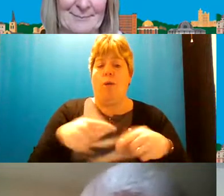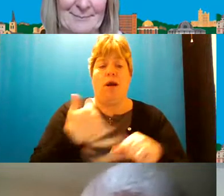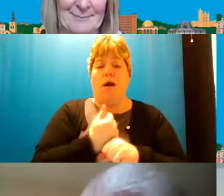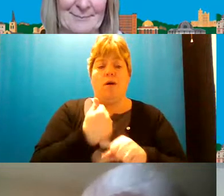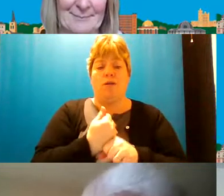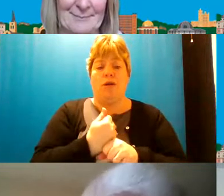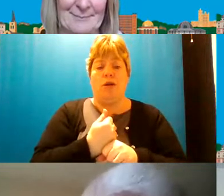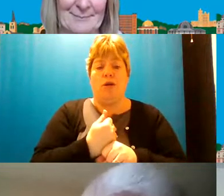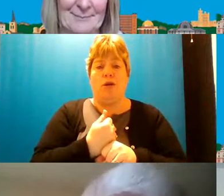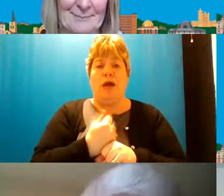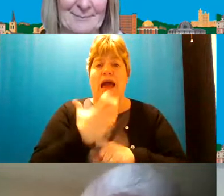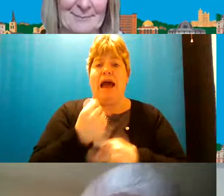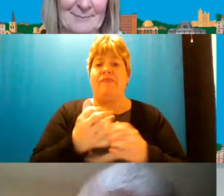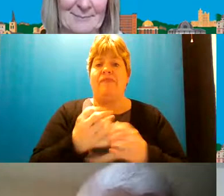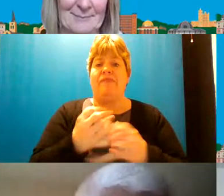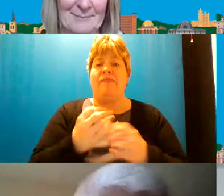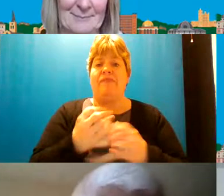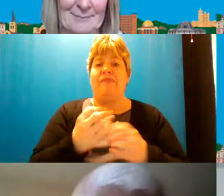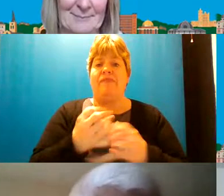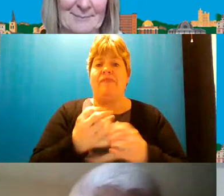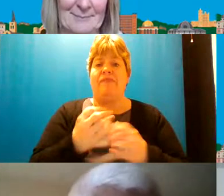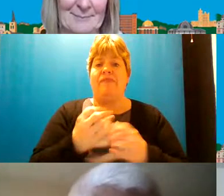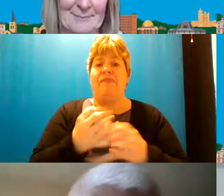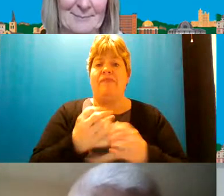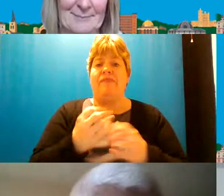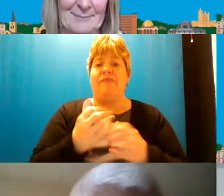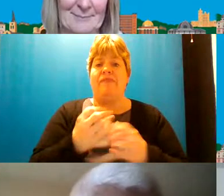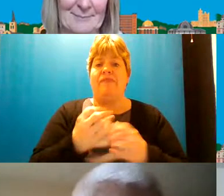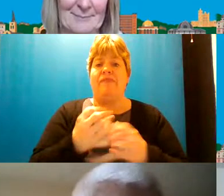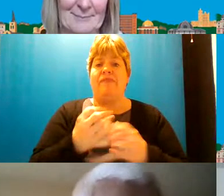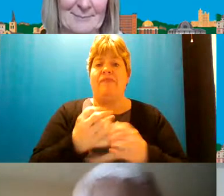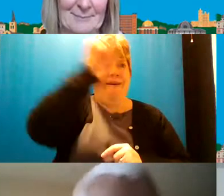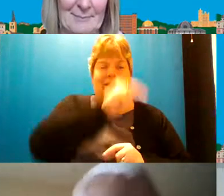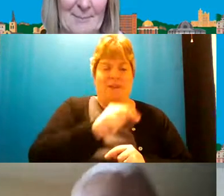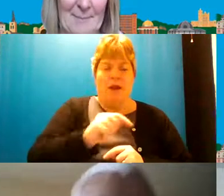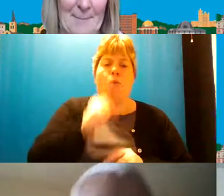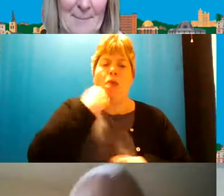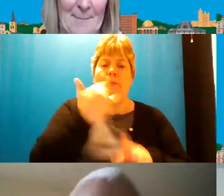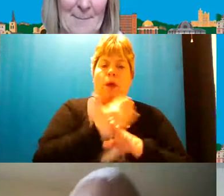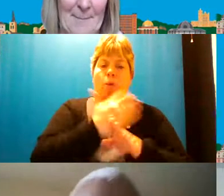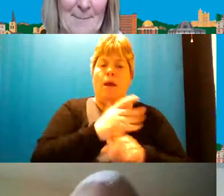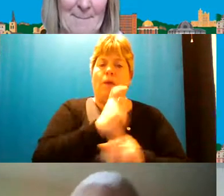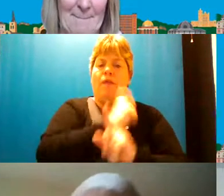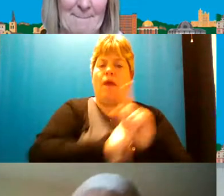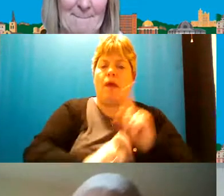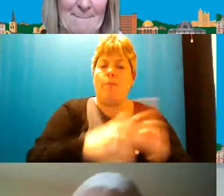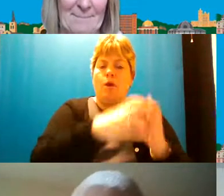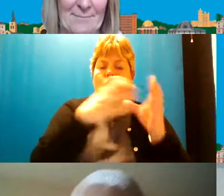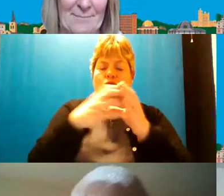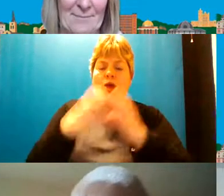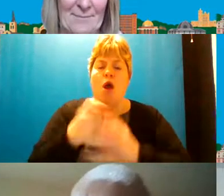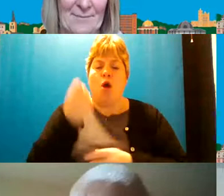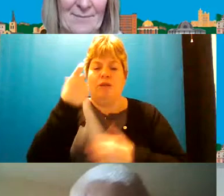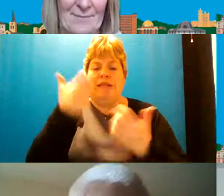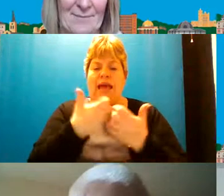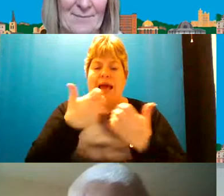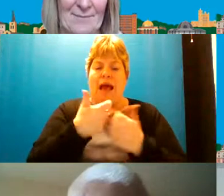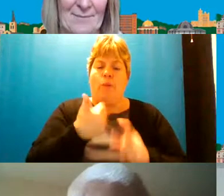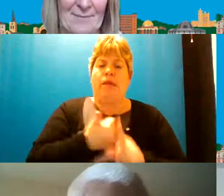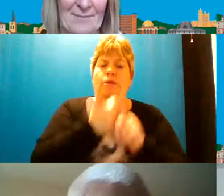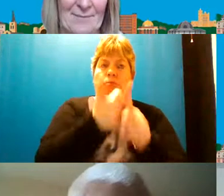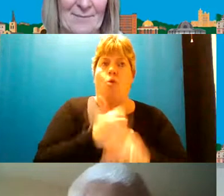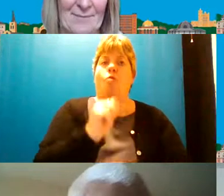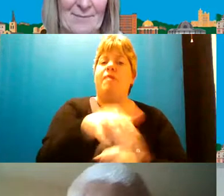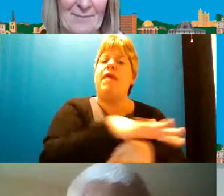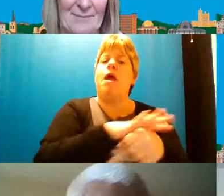kind of large centers in every single place but we will be working with those community groups to understand how we can support people in their